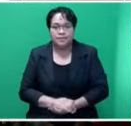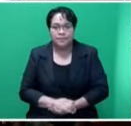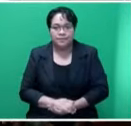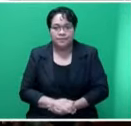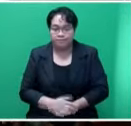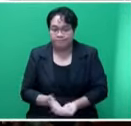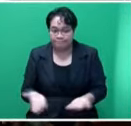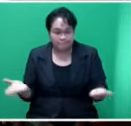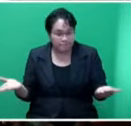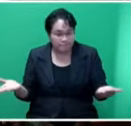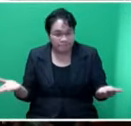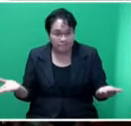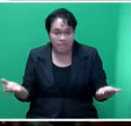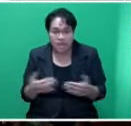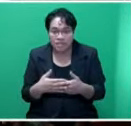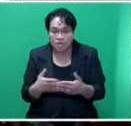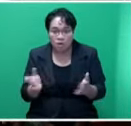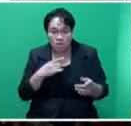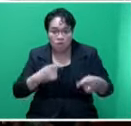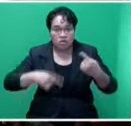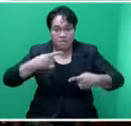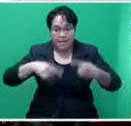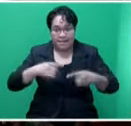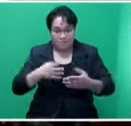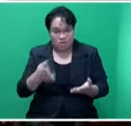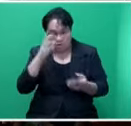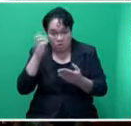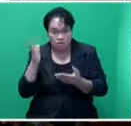Honourable Members, the floor is now open for debate on this motion.